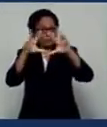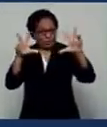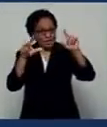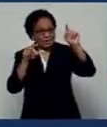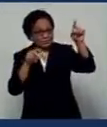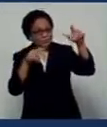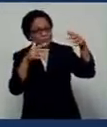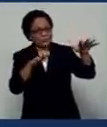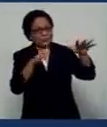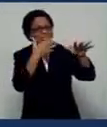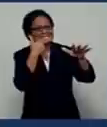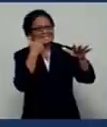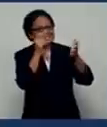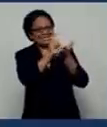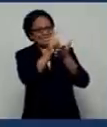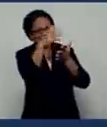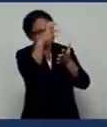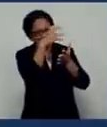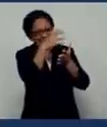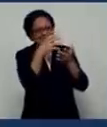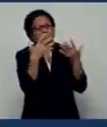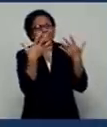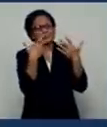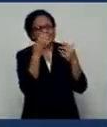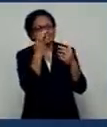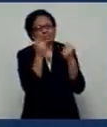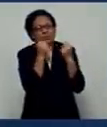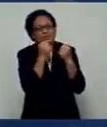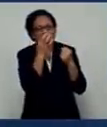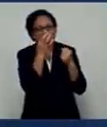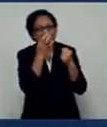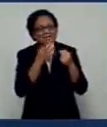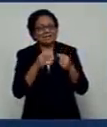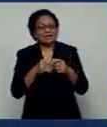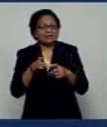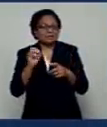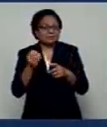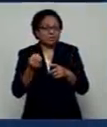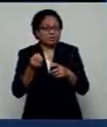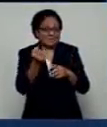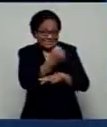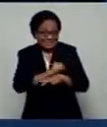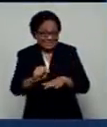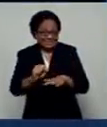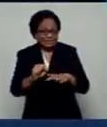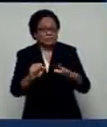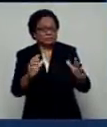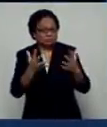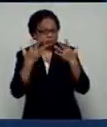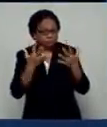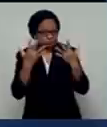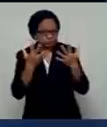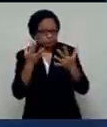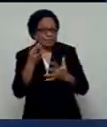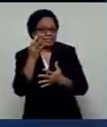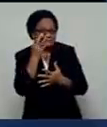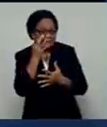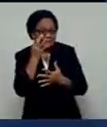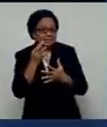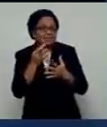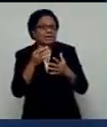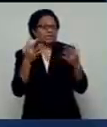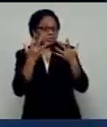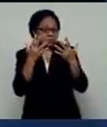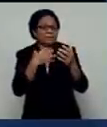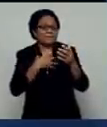with cool temperatures. At sea, southeasterlies were winds 20 to 25 knots, winds increasing